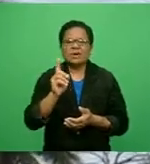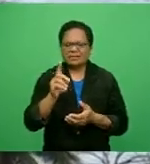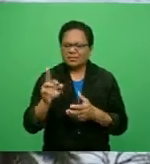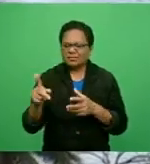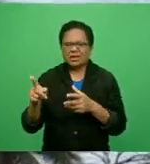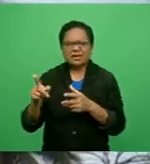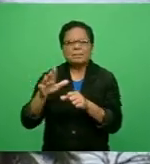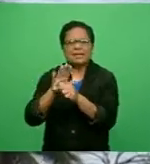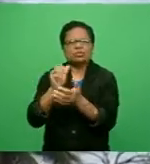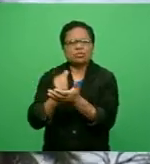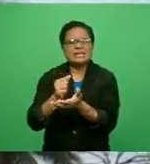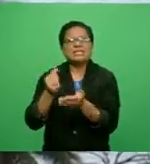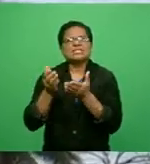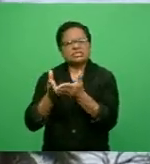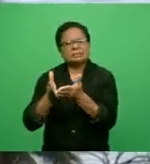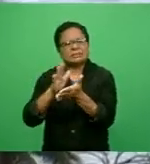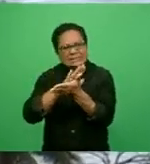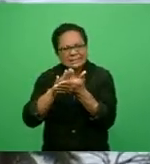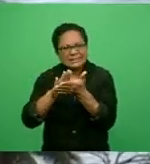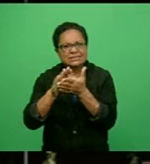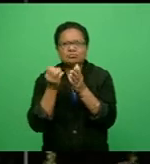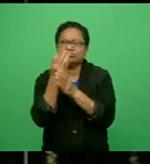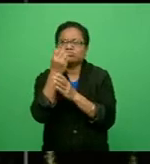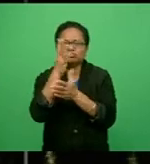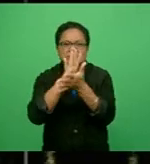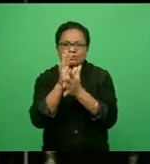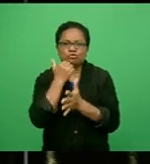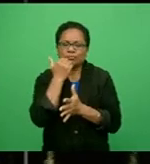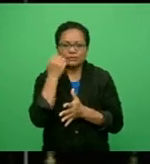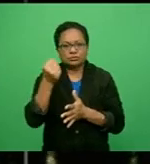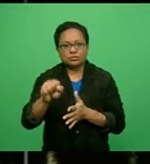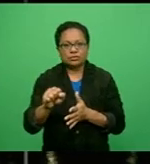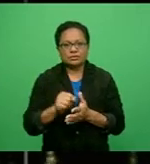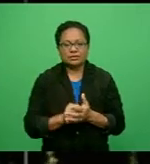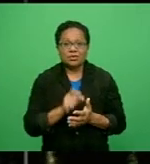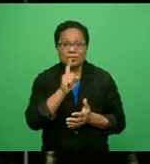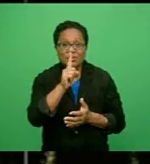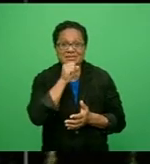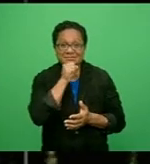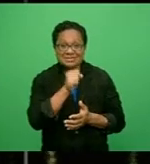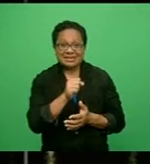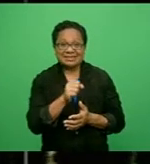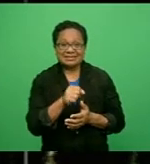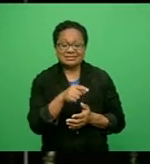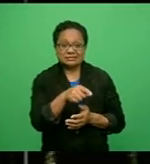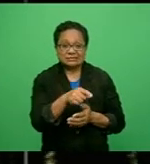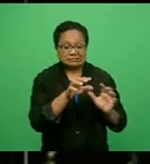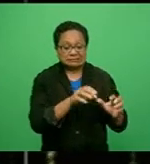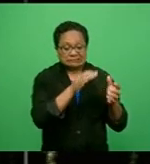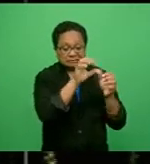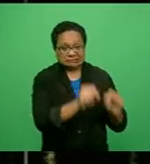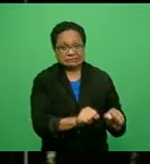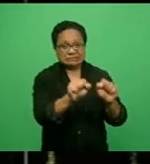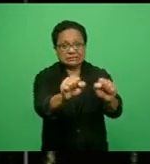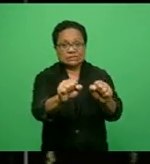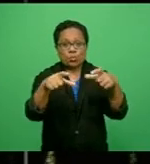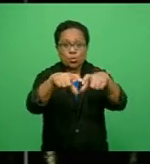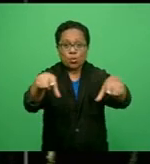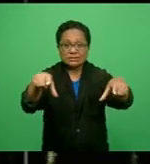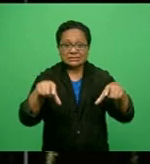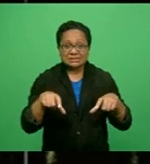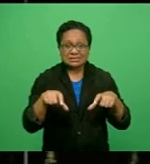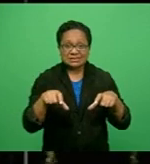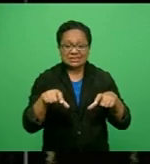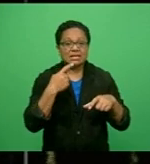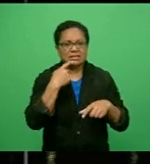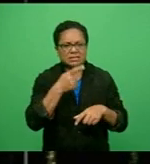Chosayi Ananunga, FBC News. A man facing charges of arson and murder pleaded not guilty in the Suba High Court this